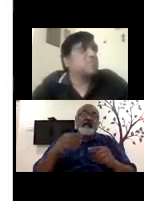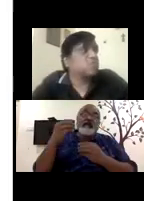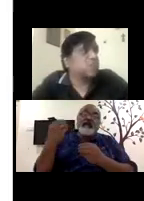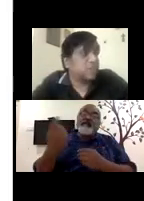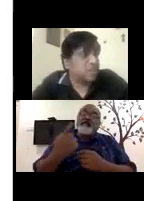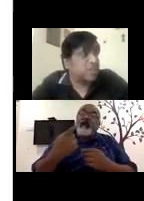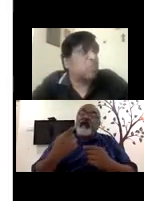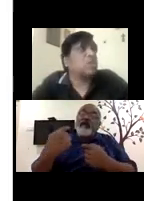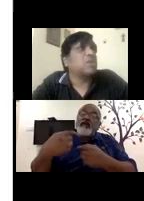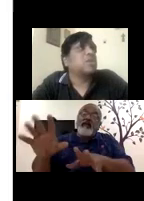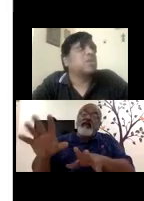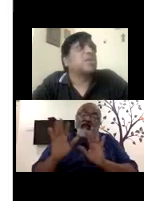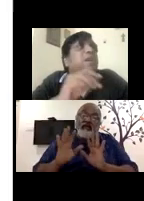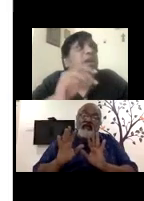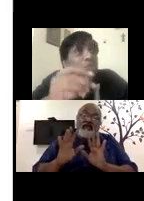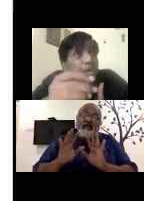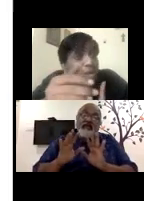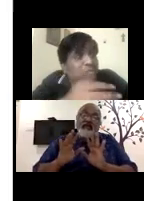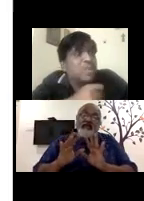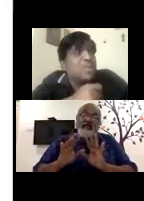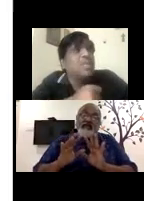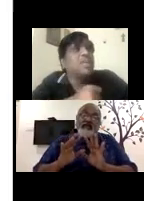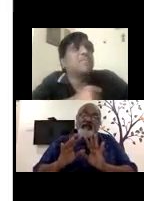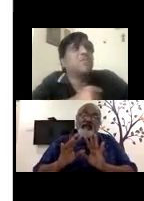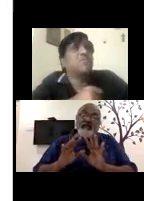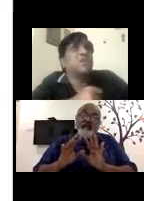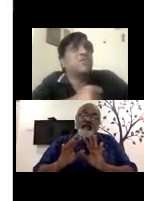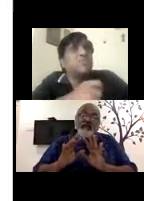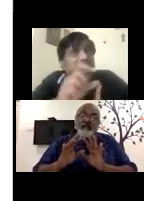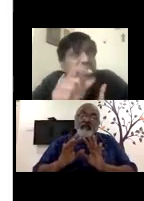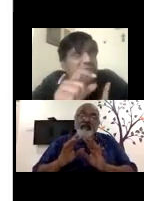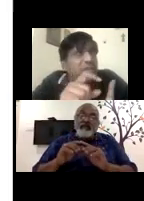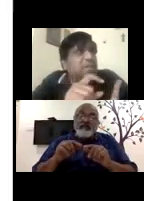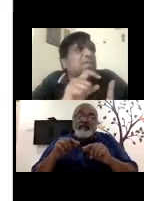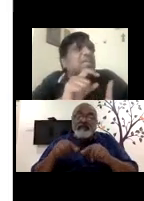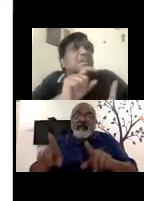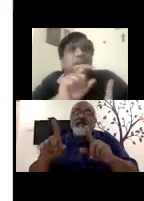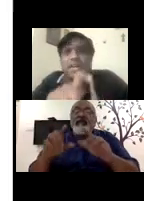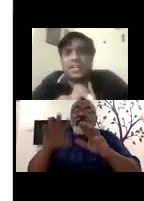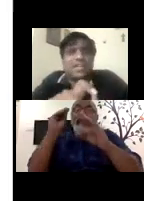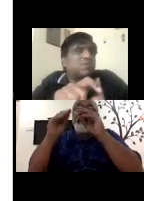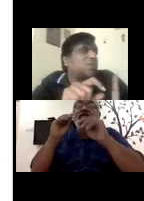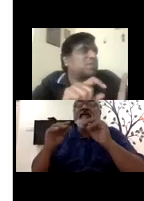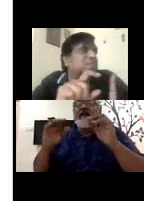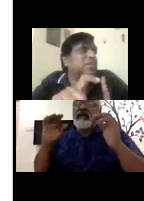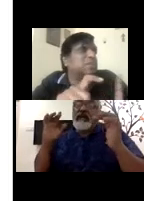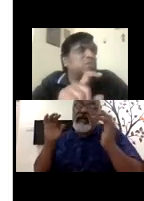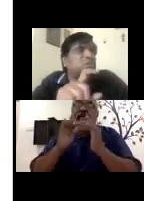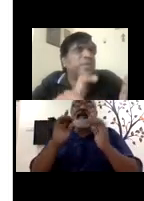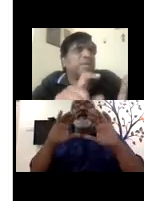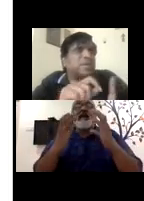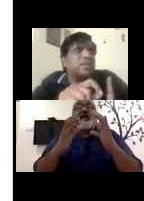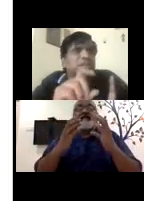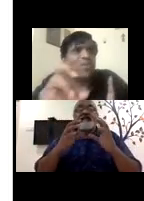to such a model alone with a learning may not work. You may need at least a connect class once a